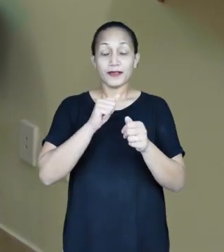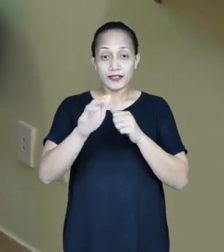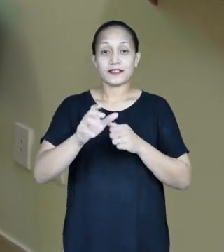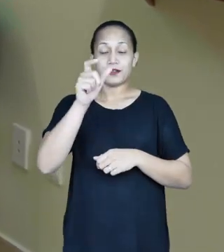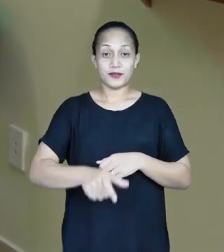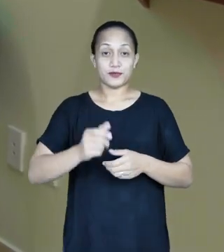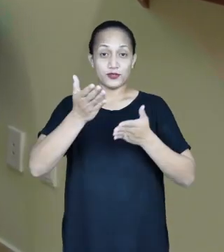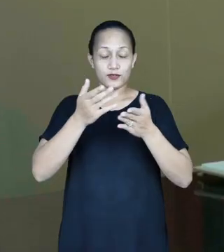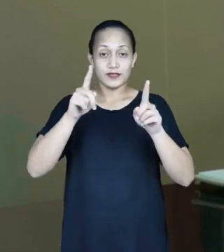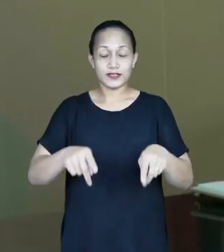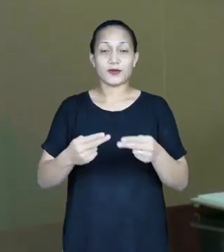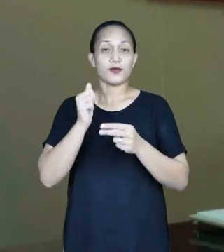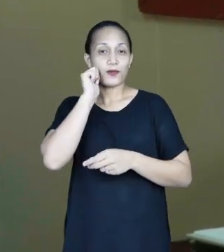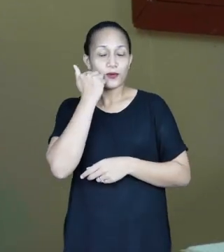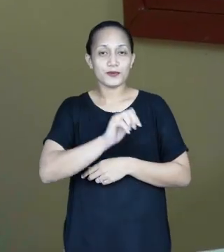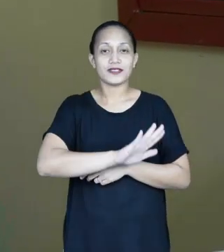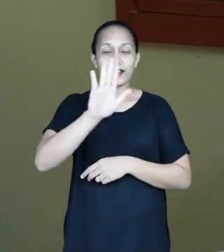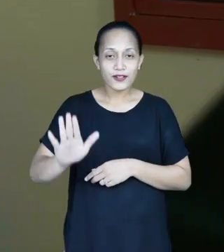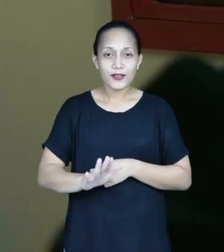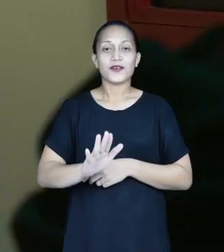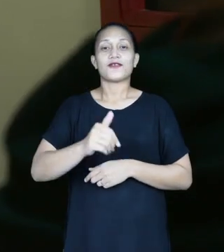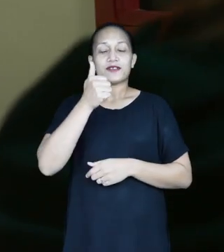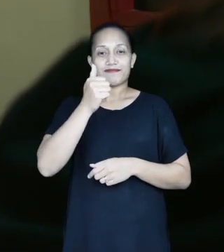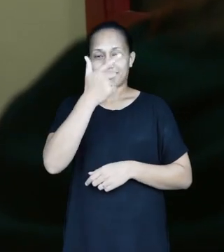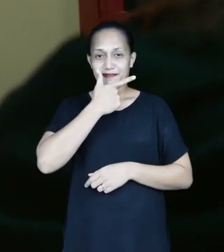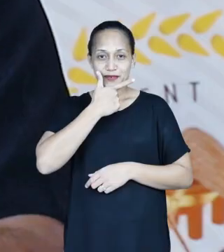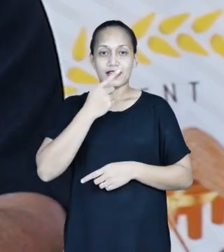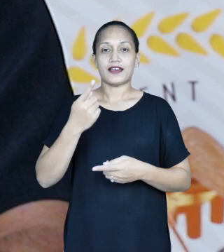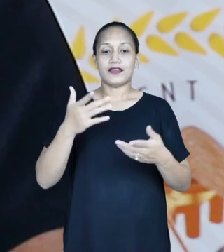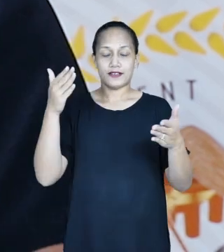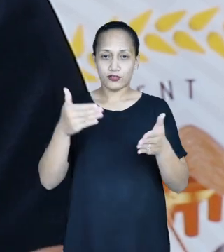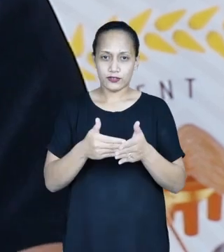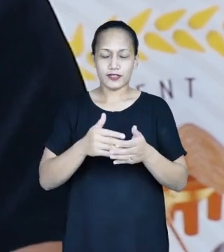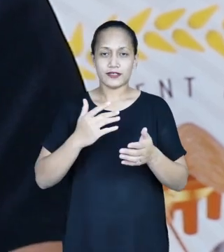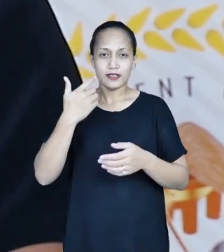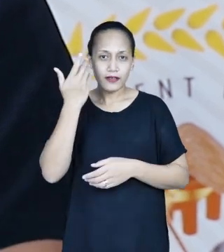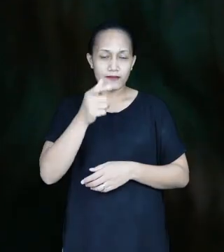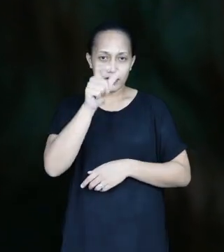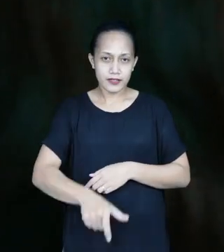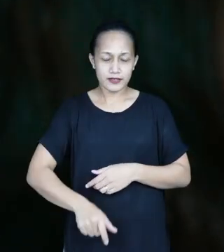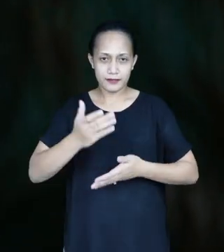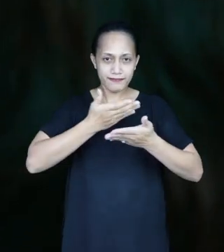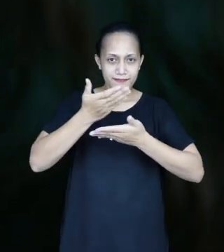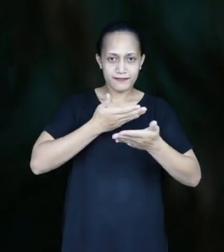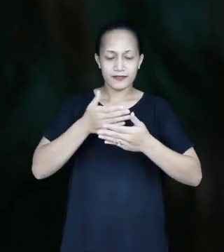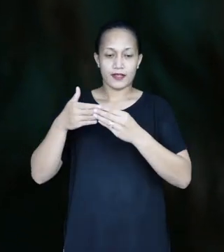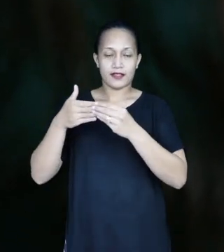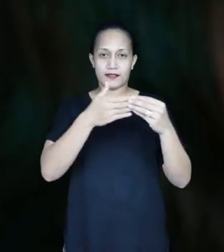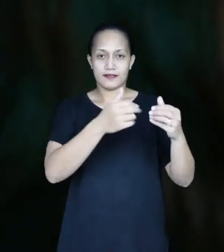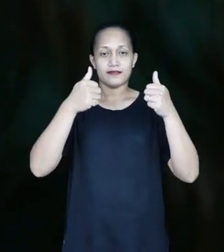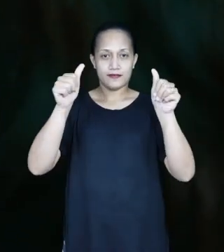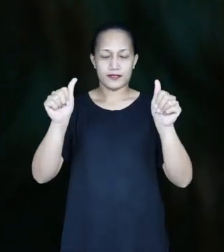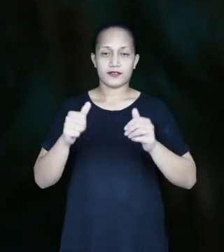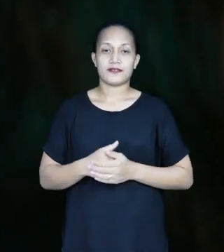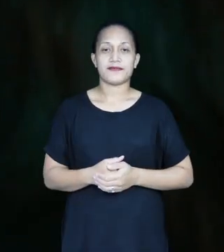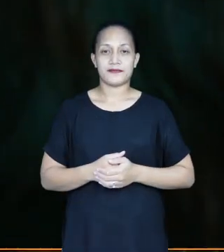Excellent customer service starts with a warm talofa and a genuine smile and it is ensuring that every customer interaction leads